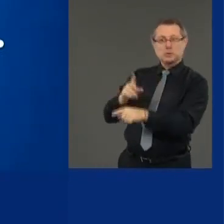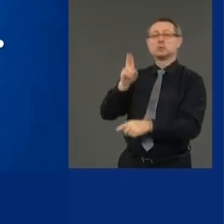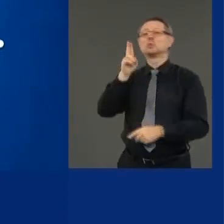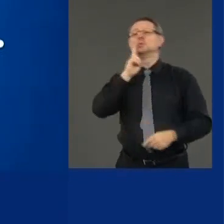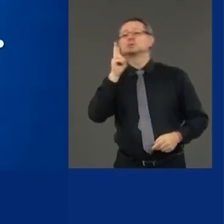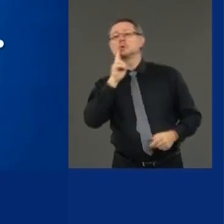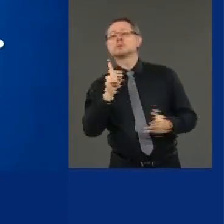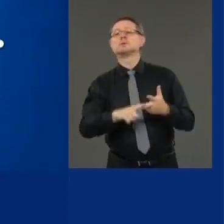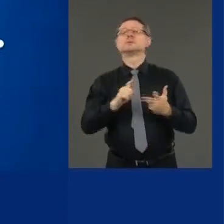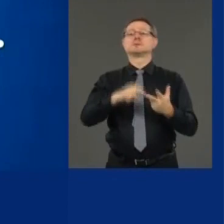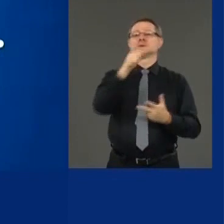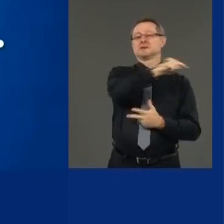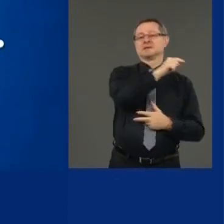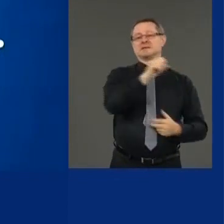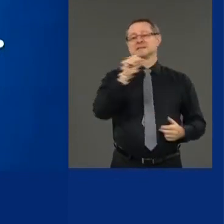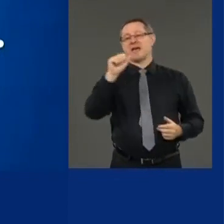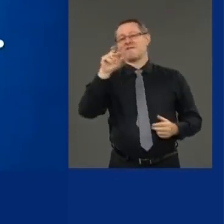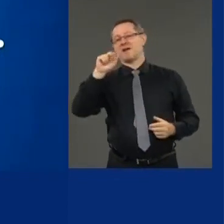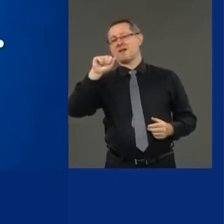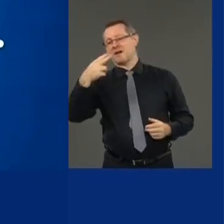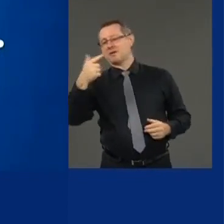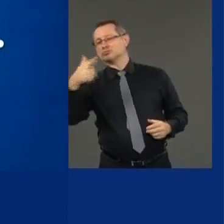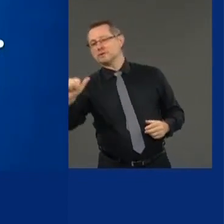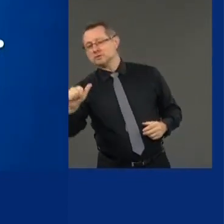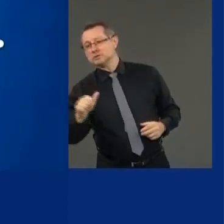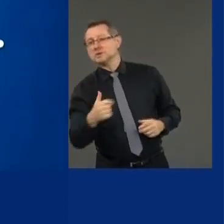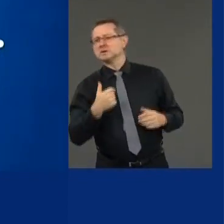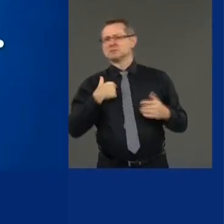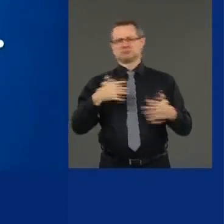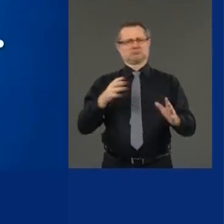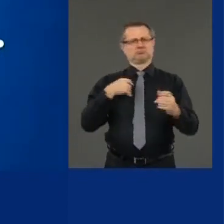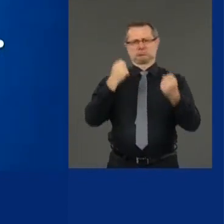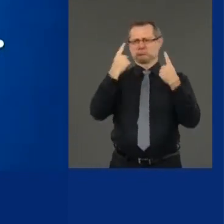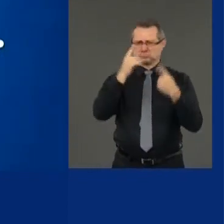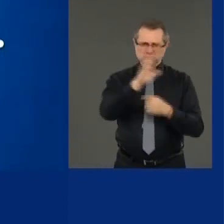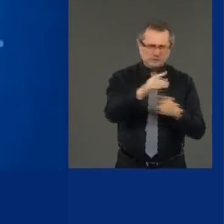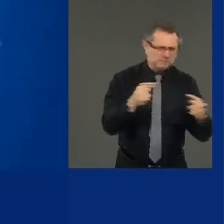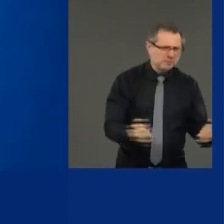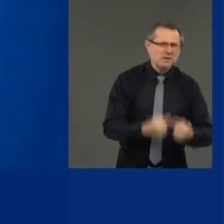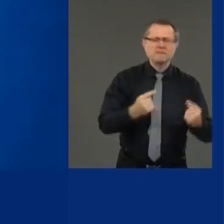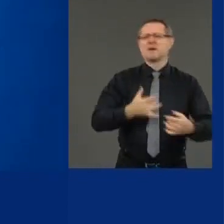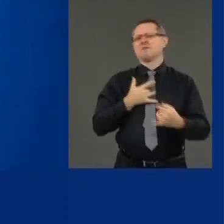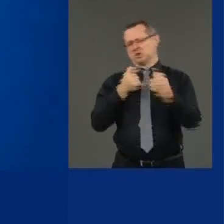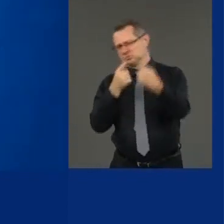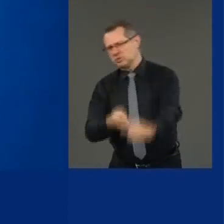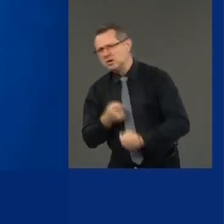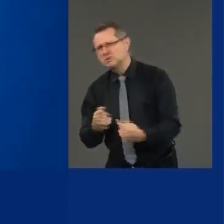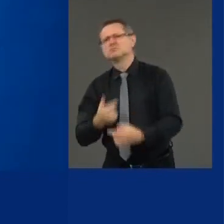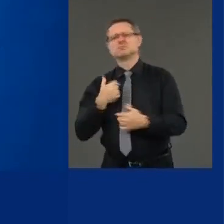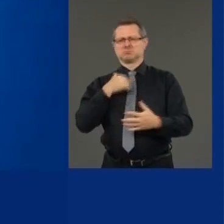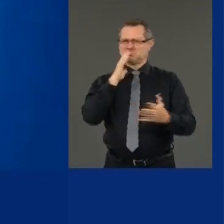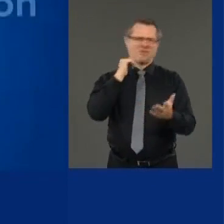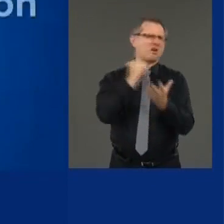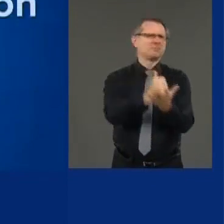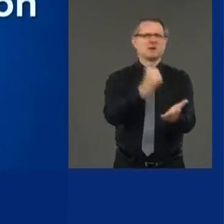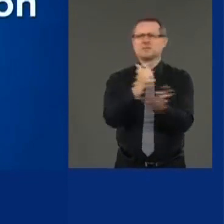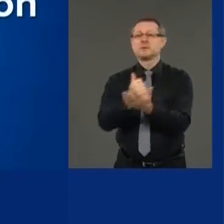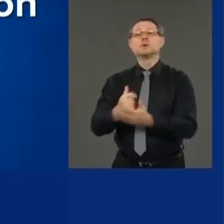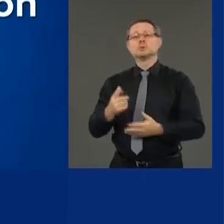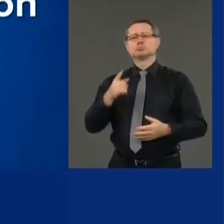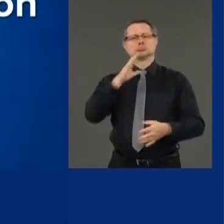We understand they're struggling. We understand the pain. We were there and anything we can do. That's the right thing to do.